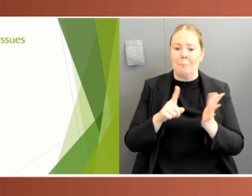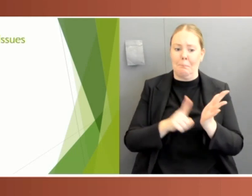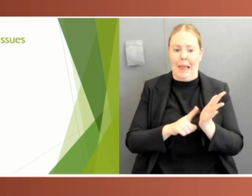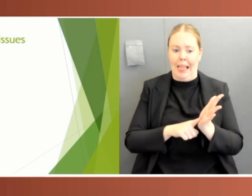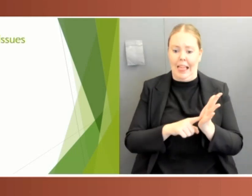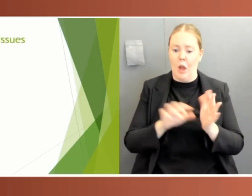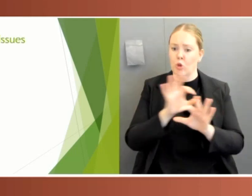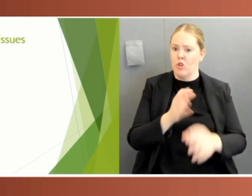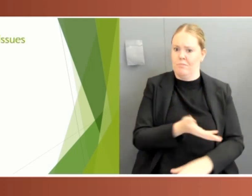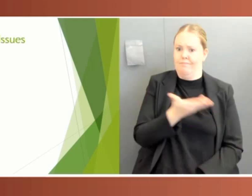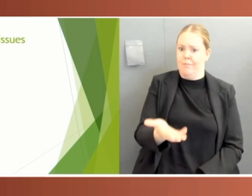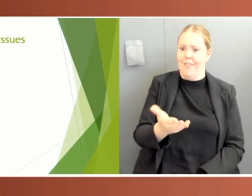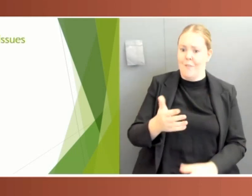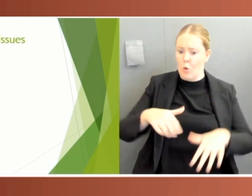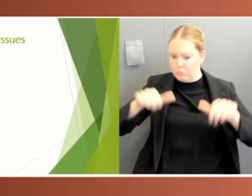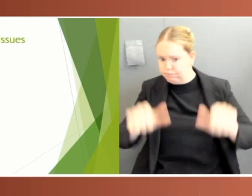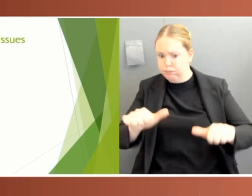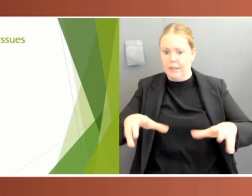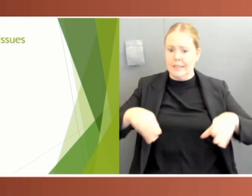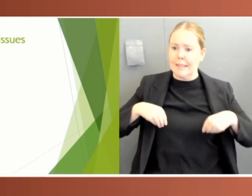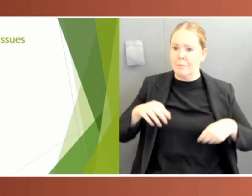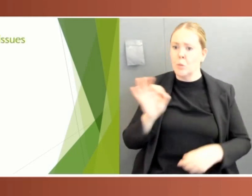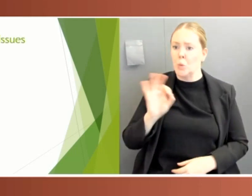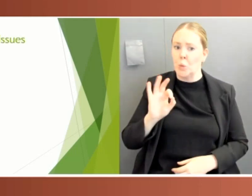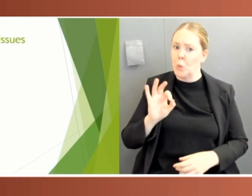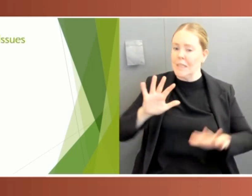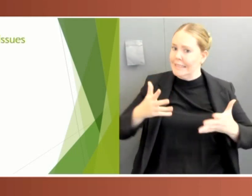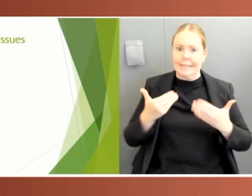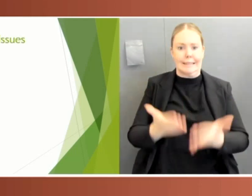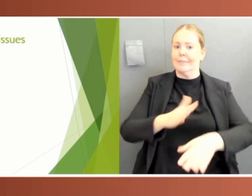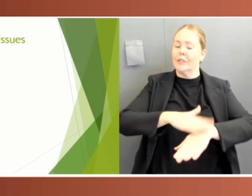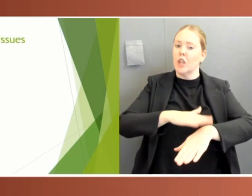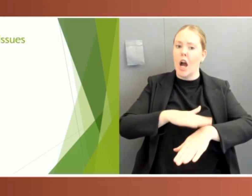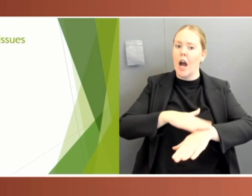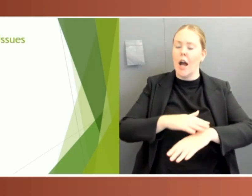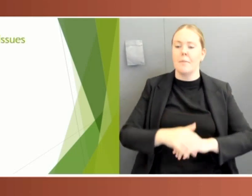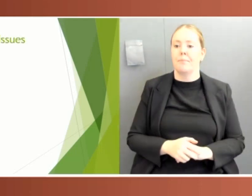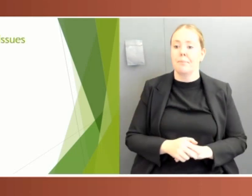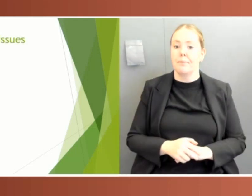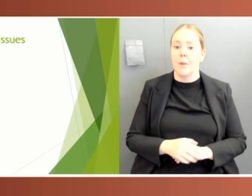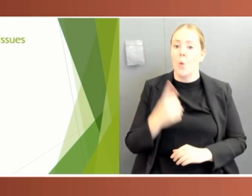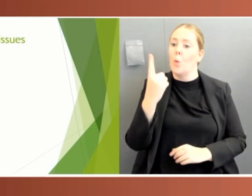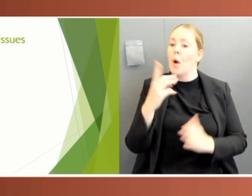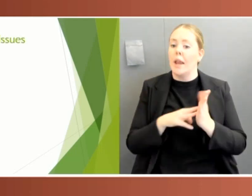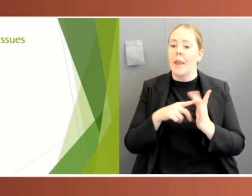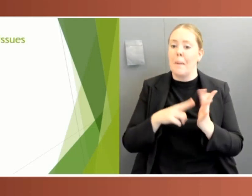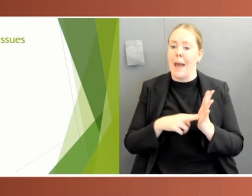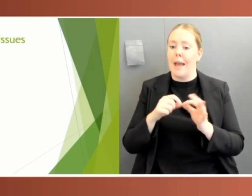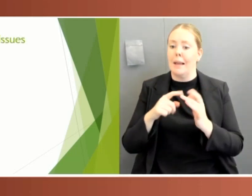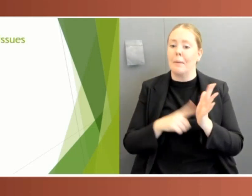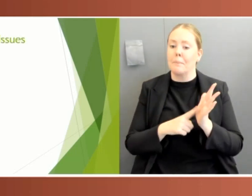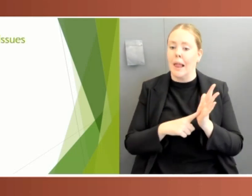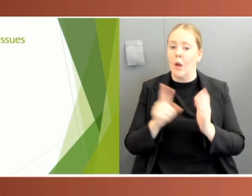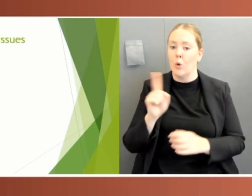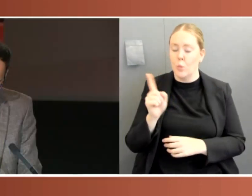given time to discuss each bill and propose amendments. And the main bill, the Coronavirus Economic Response Package Omnibus Bill, was even amended in the Senate.